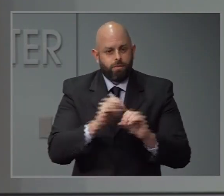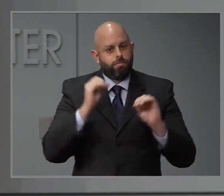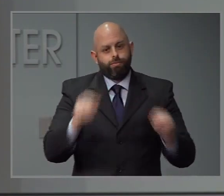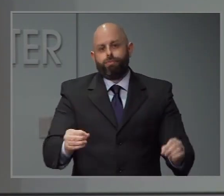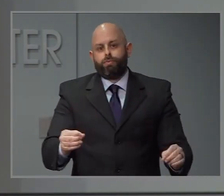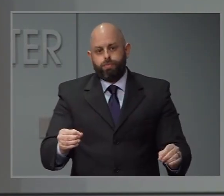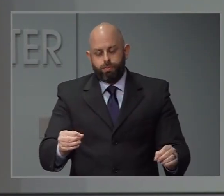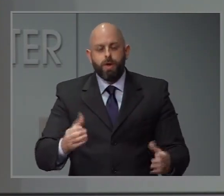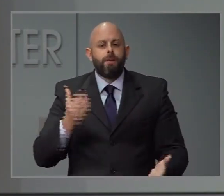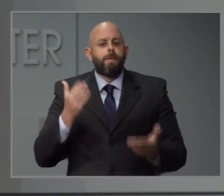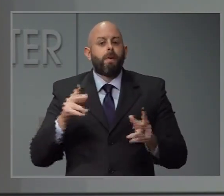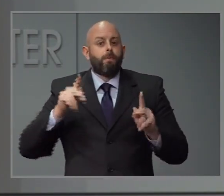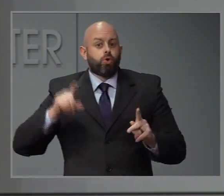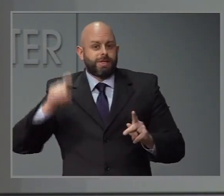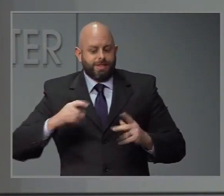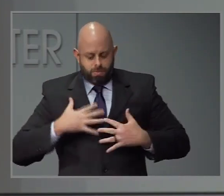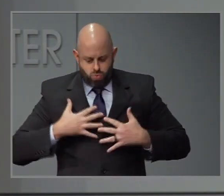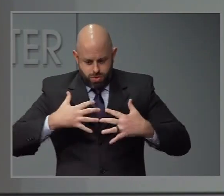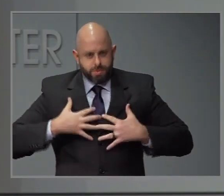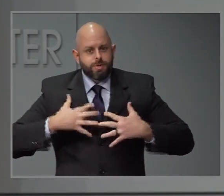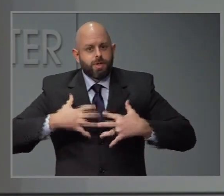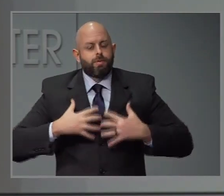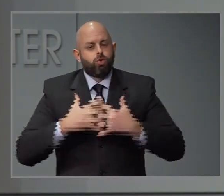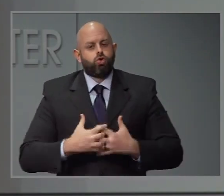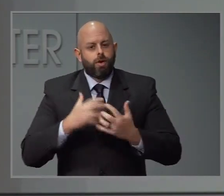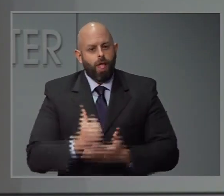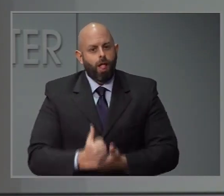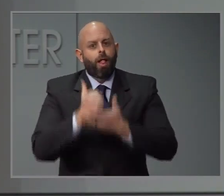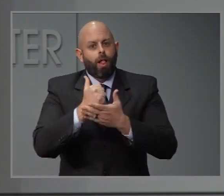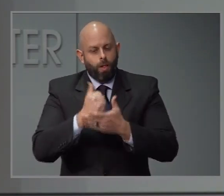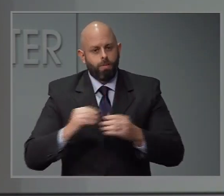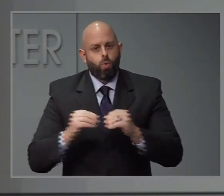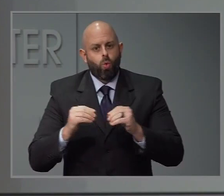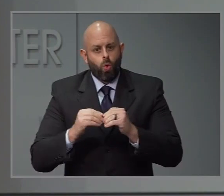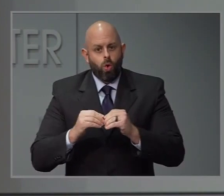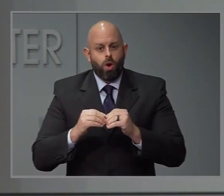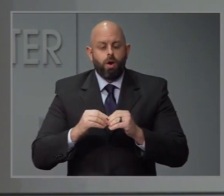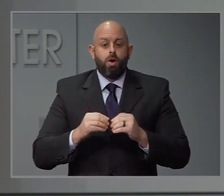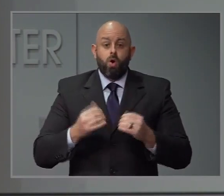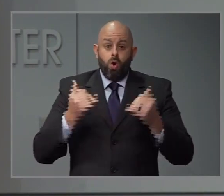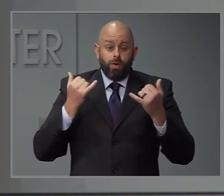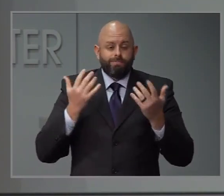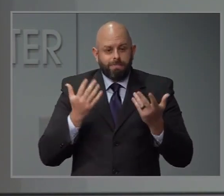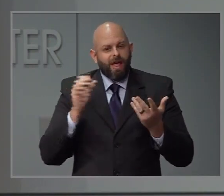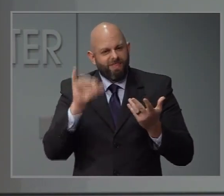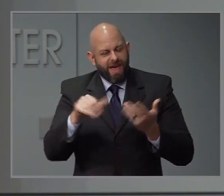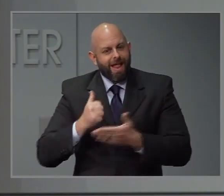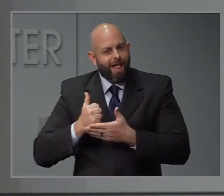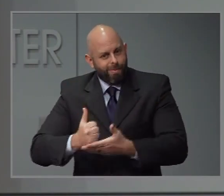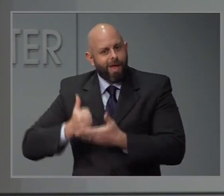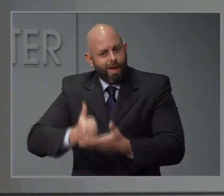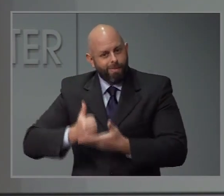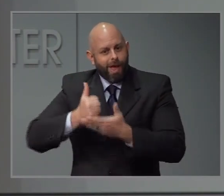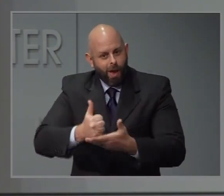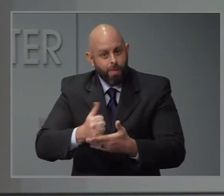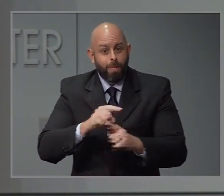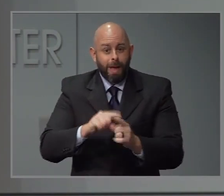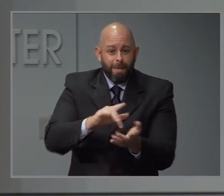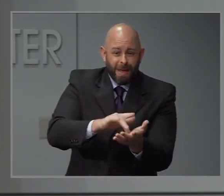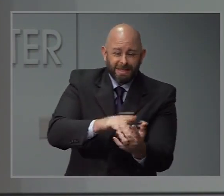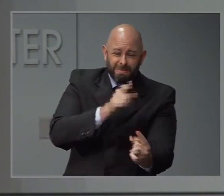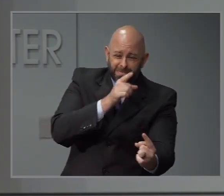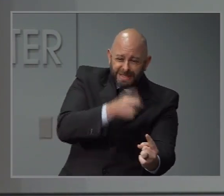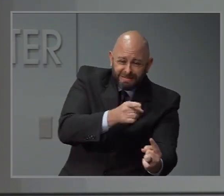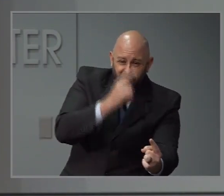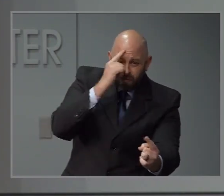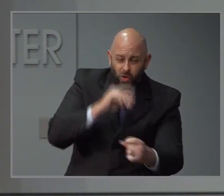a ventilator to help assist in their breathing even further. But right now, all of the treatment, meaning medicine options